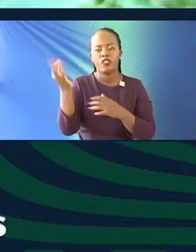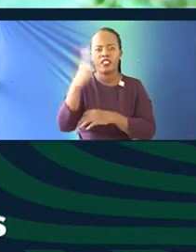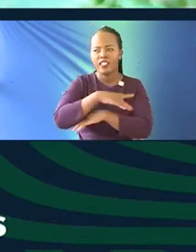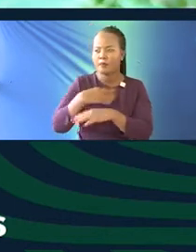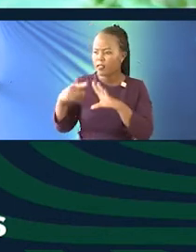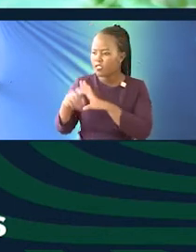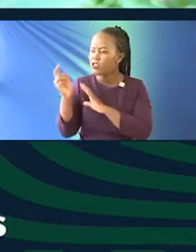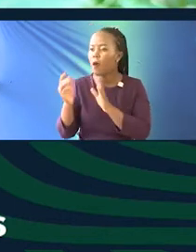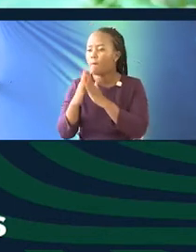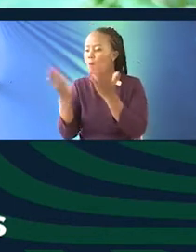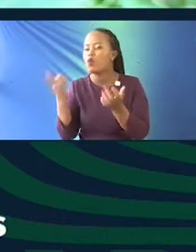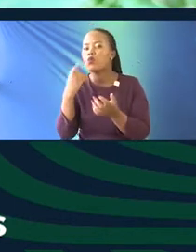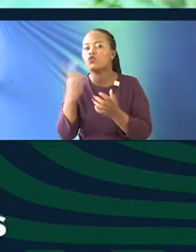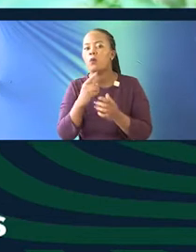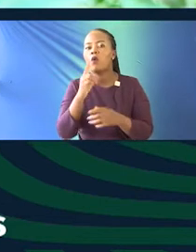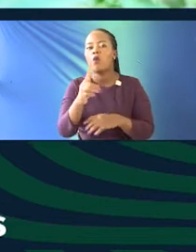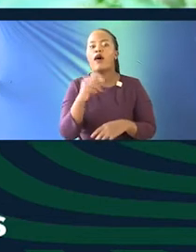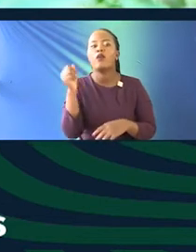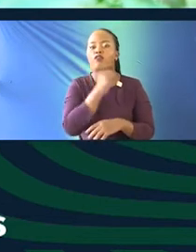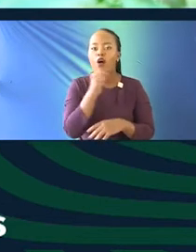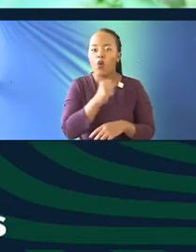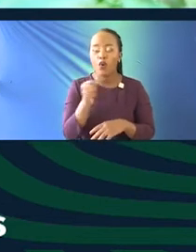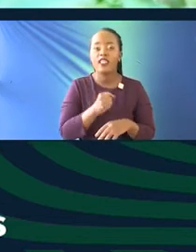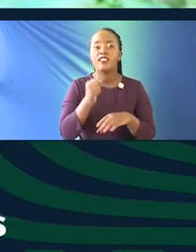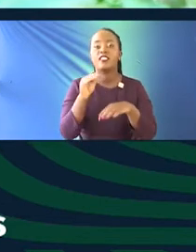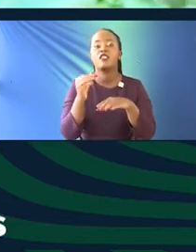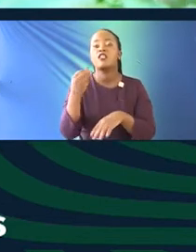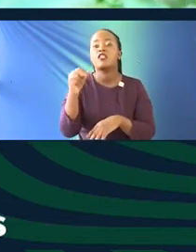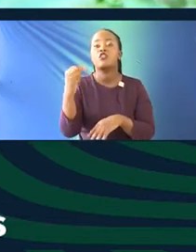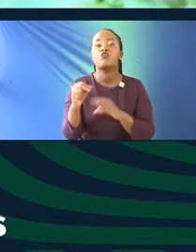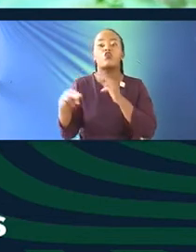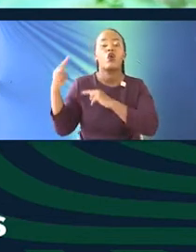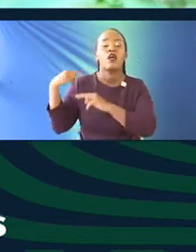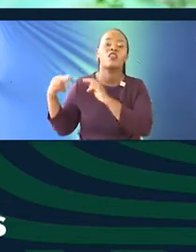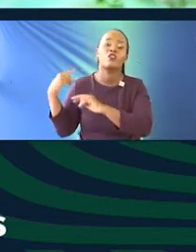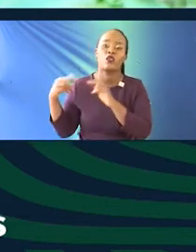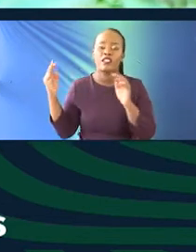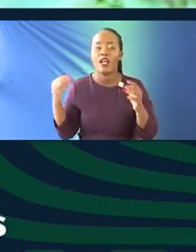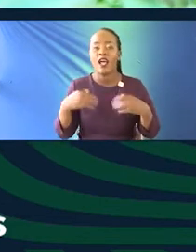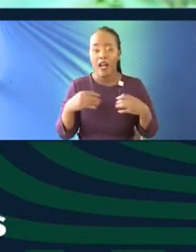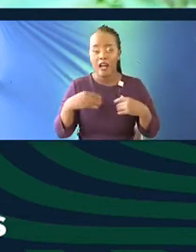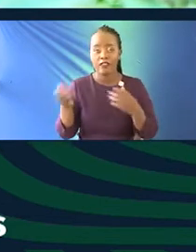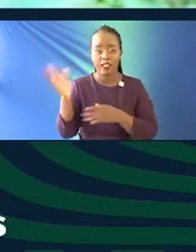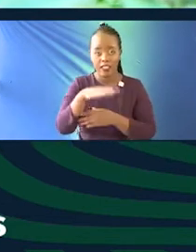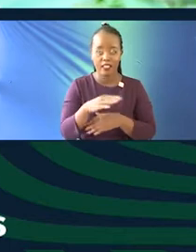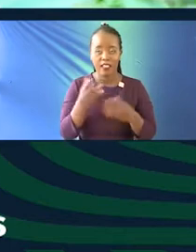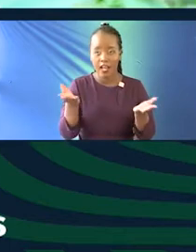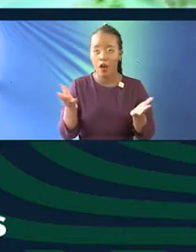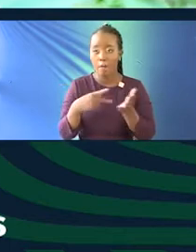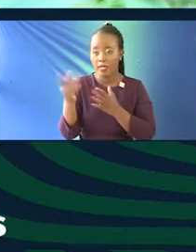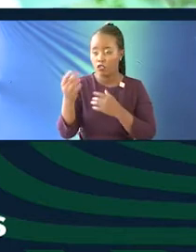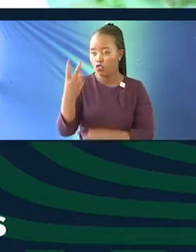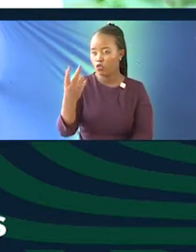books on Kikuyu history by Liki is retailing at 23,000 shillings. And I told the book